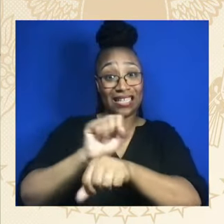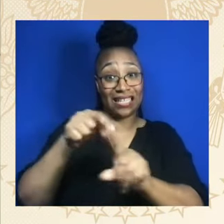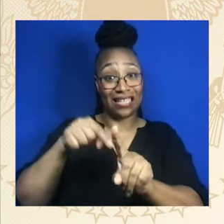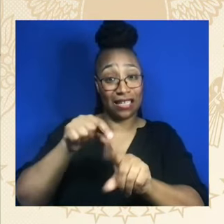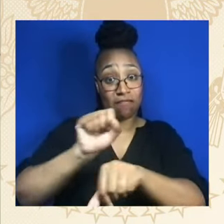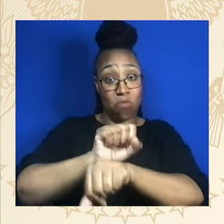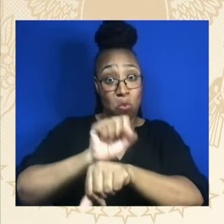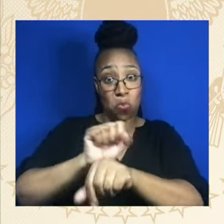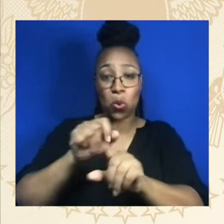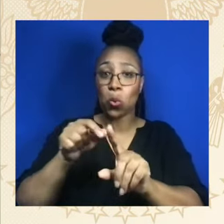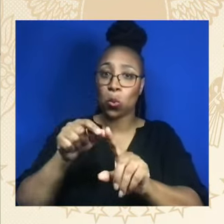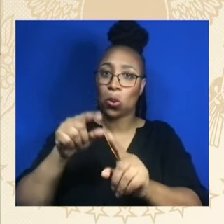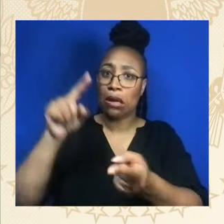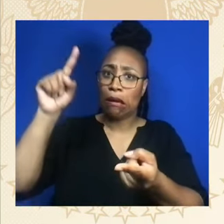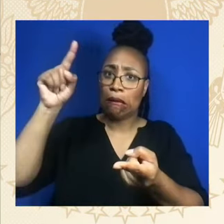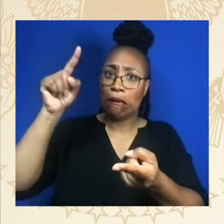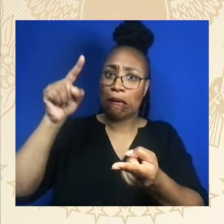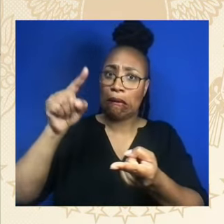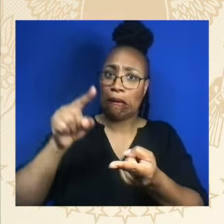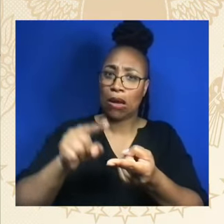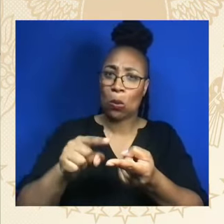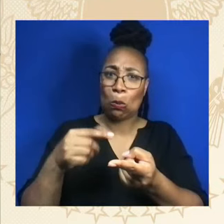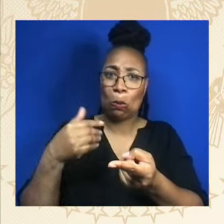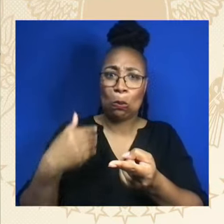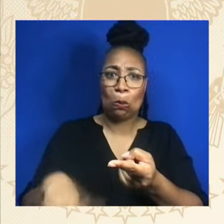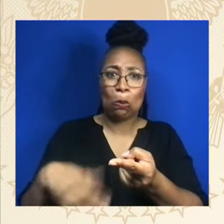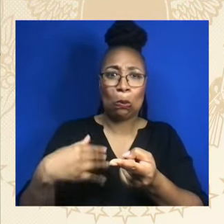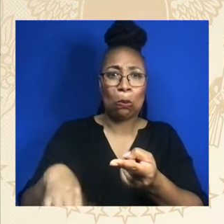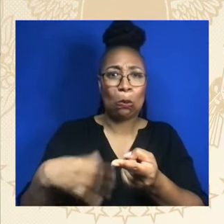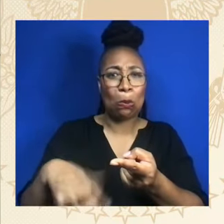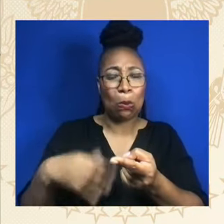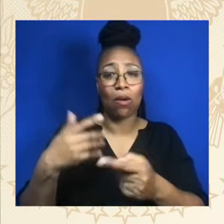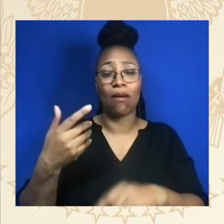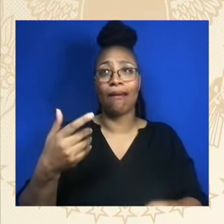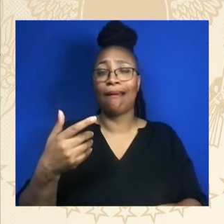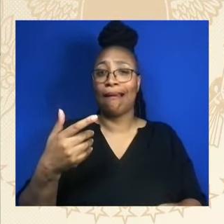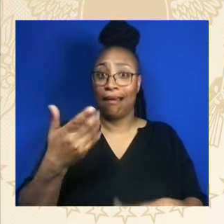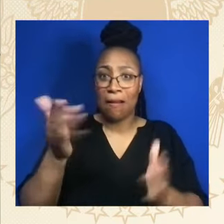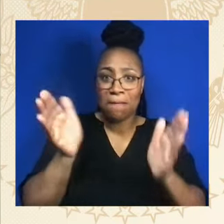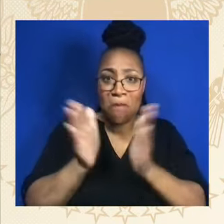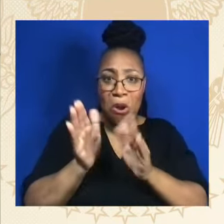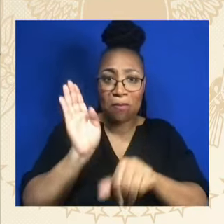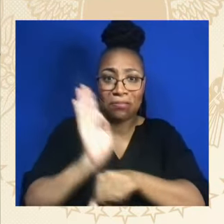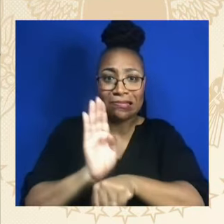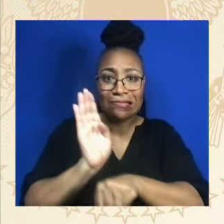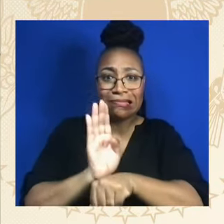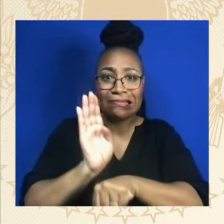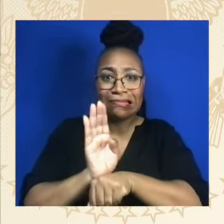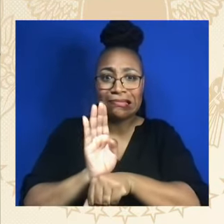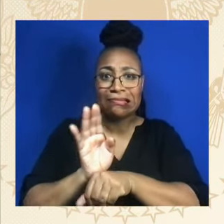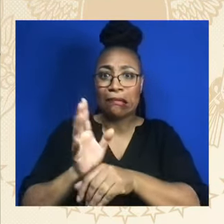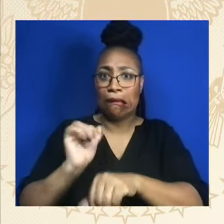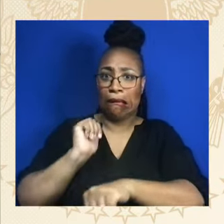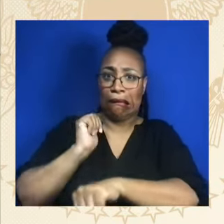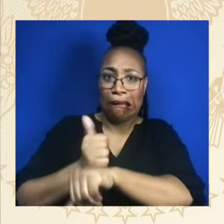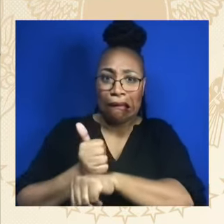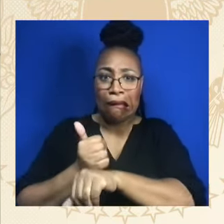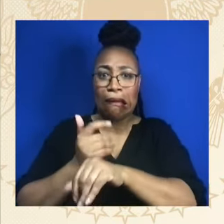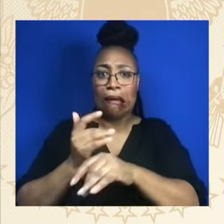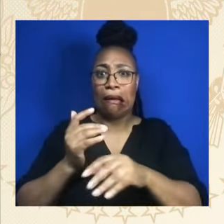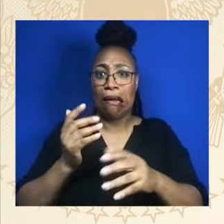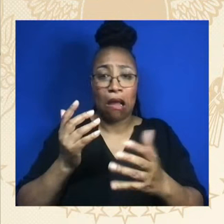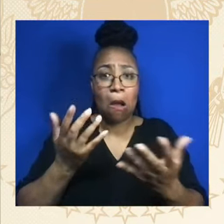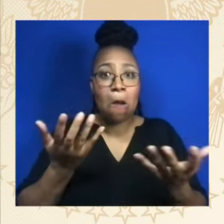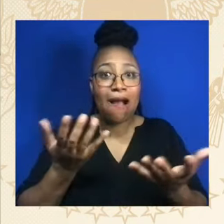includes strong growth in Black small businesses. And guess what? It's not just the business that gets started. Imagine what the neighborhoods would be without those small